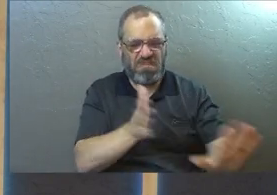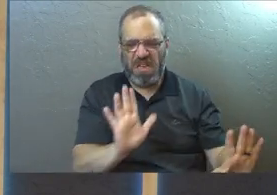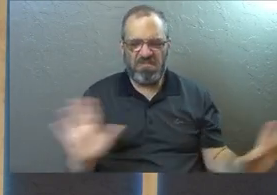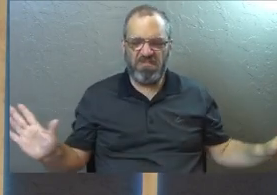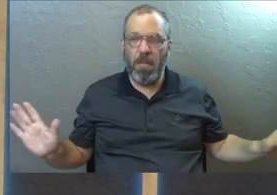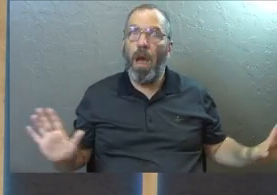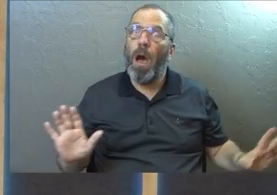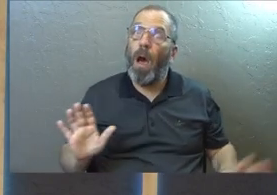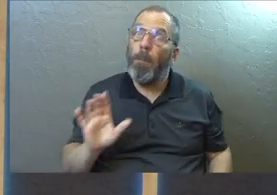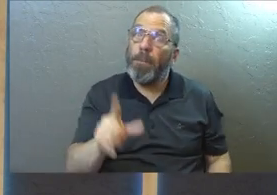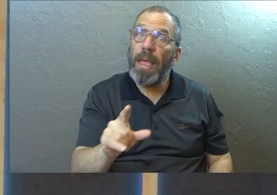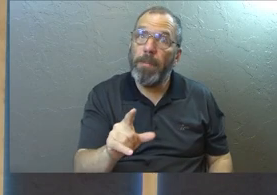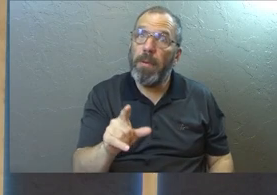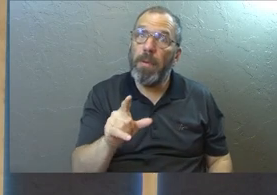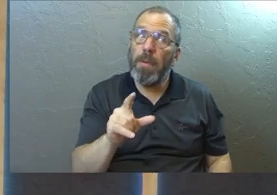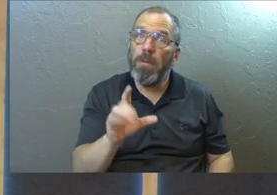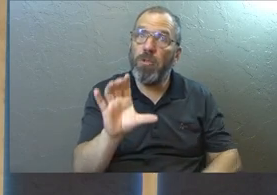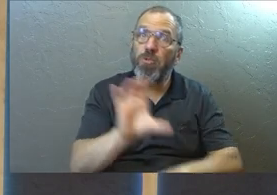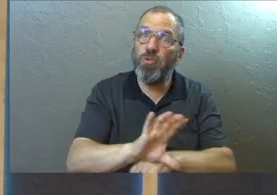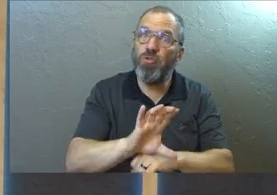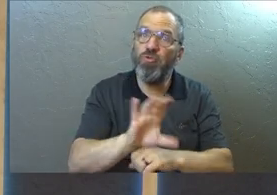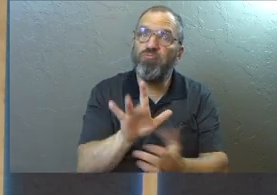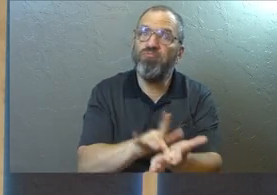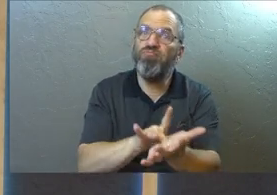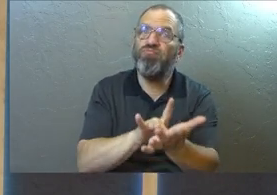that stuff. Maybe you were hurt by the church.